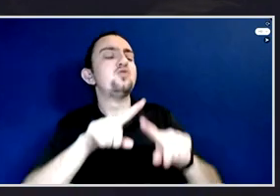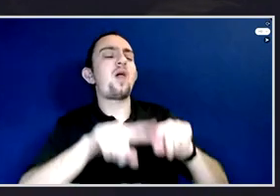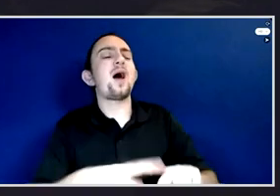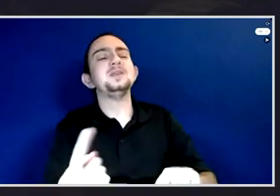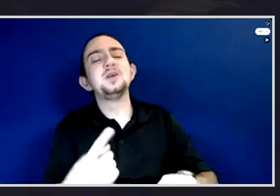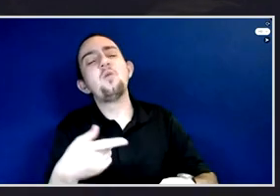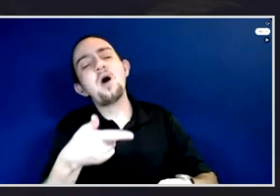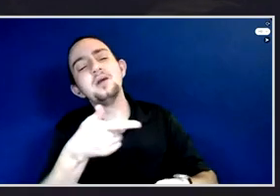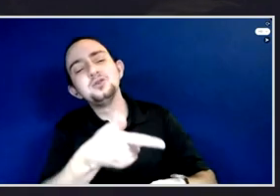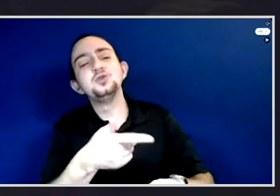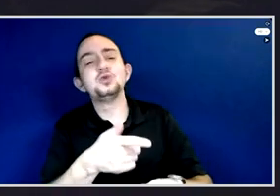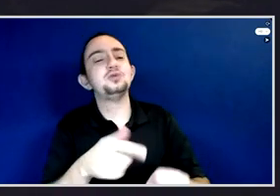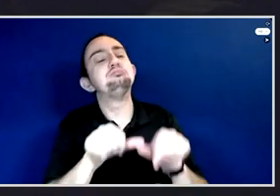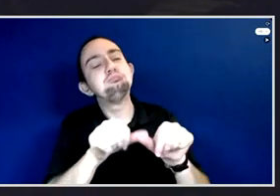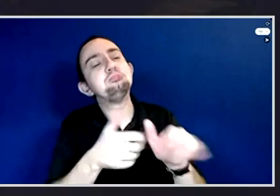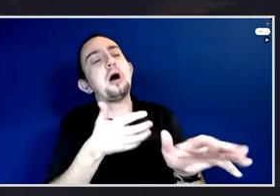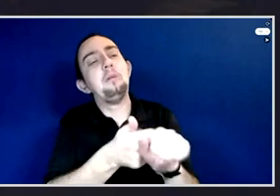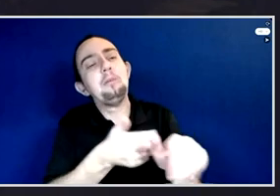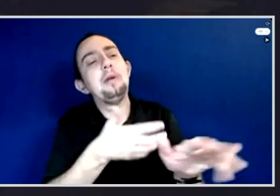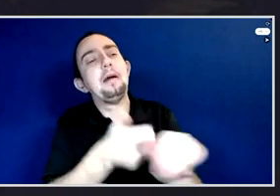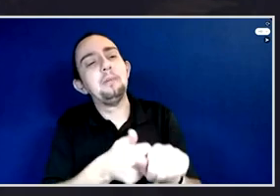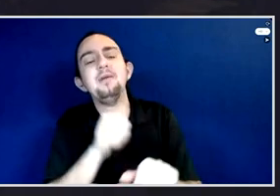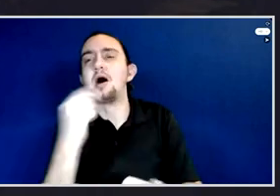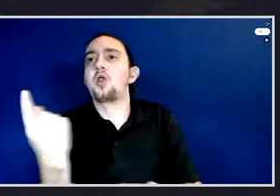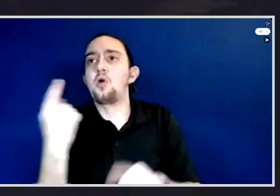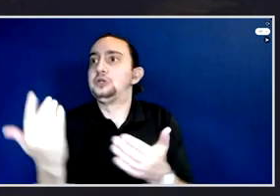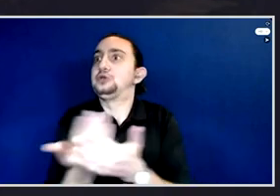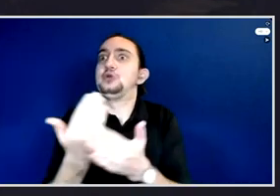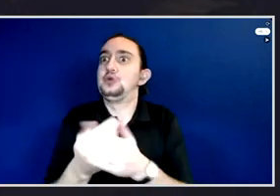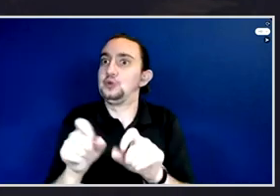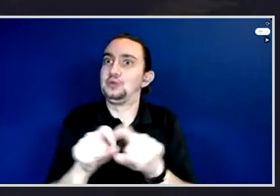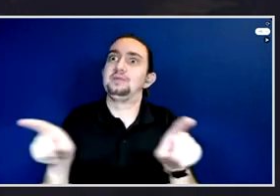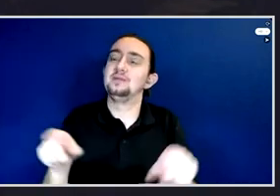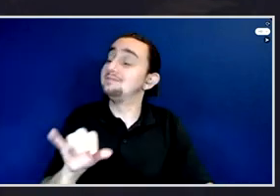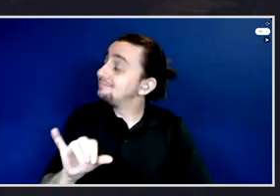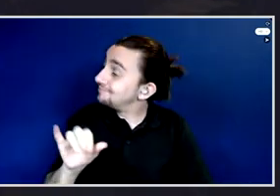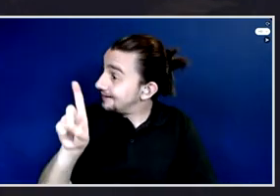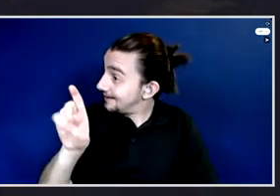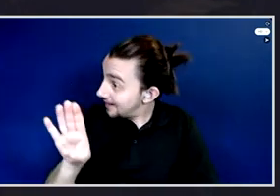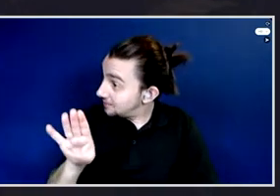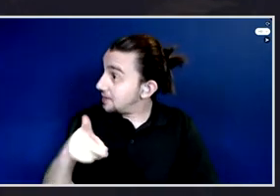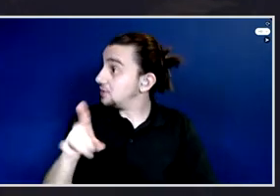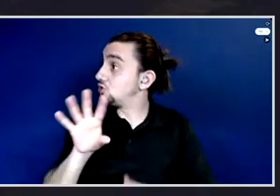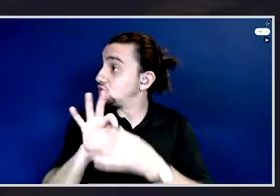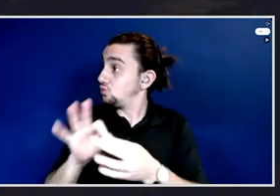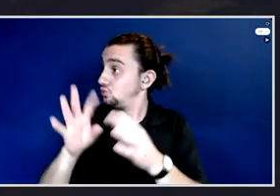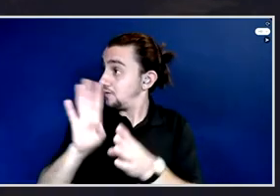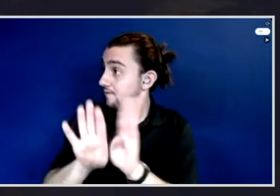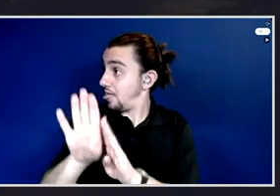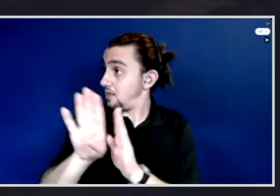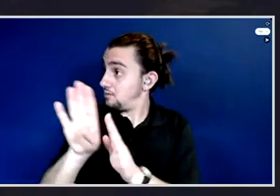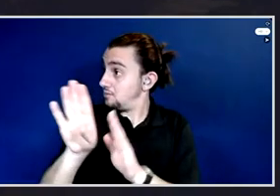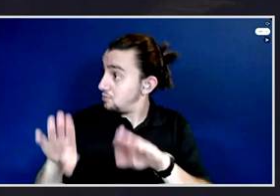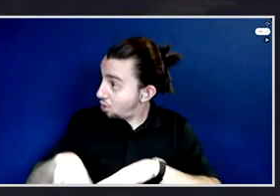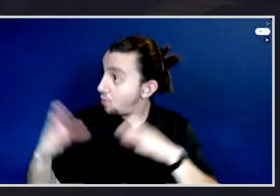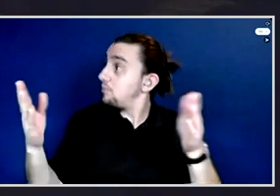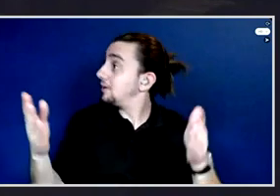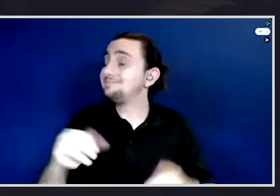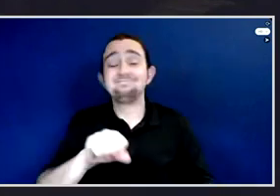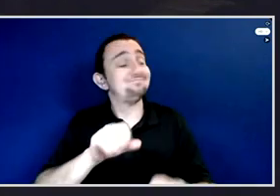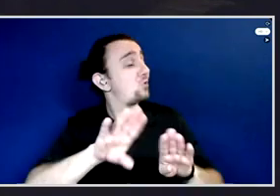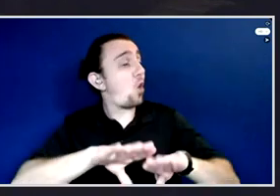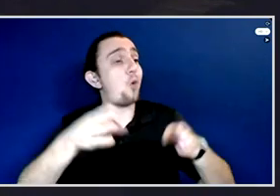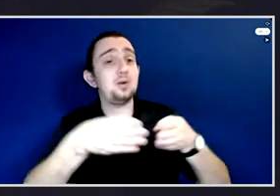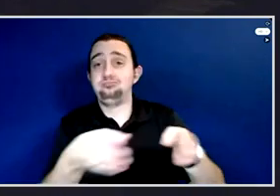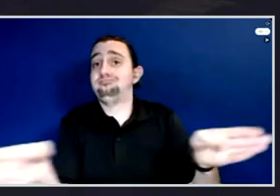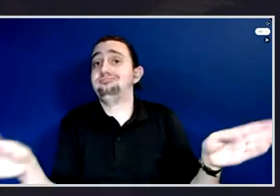of it. And was the database you created open to... Yes, it's open to public, so everybody can visit it. There's other newsroom who